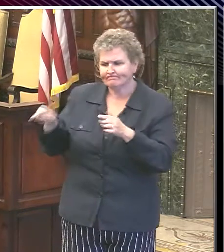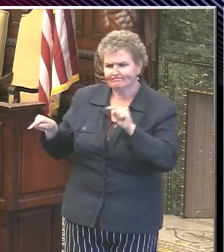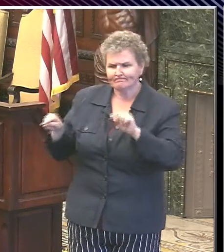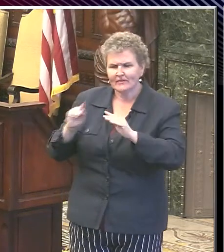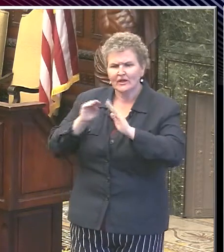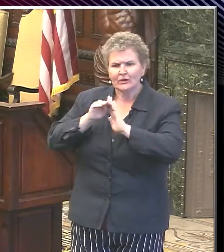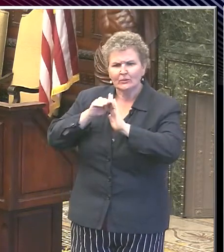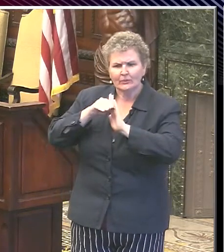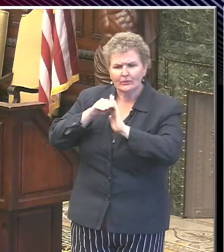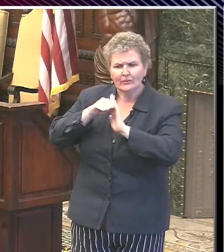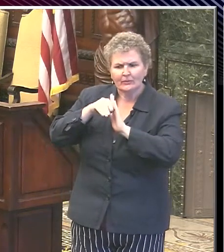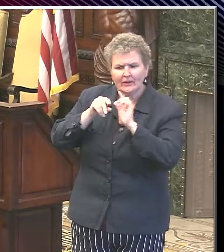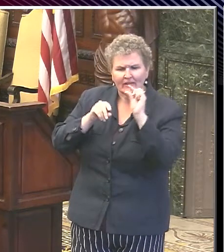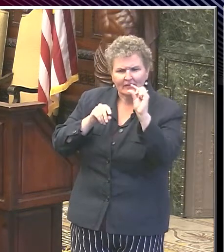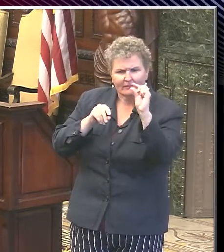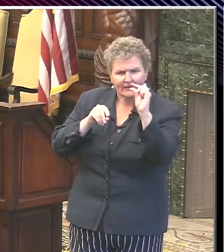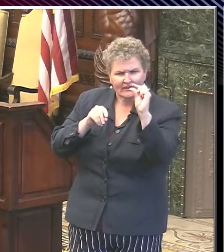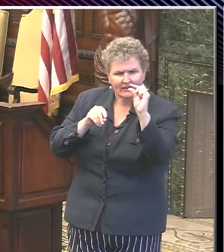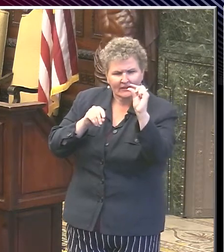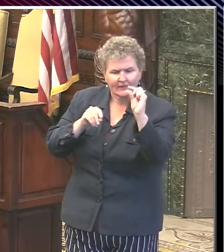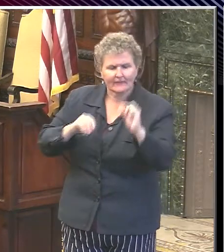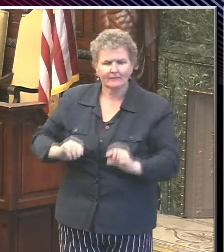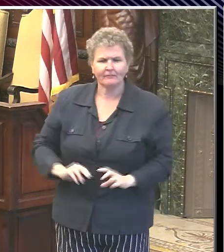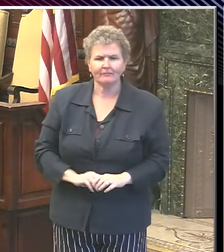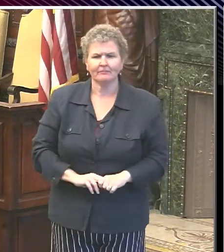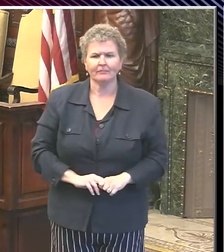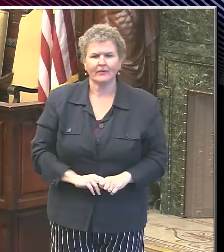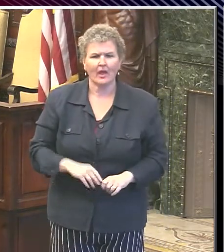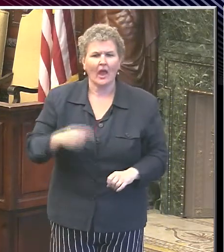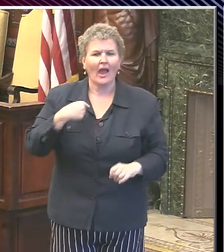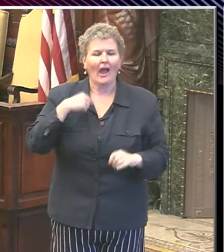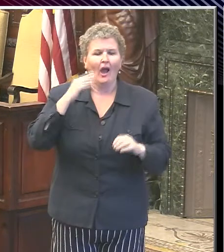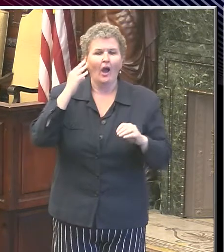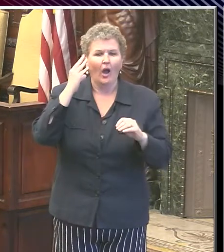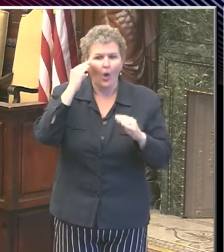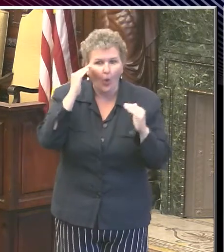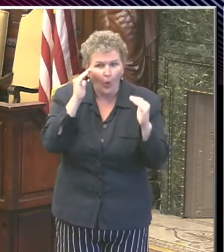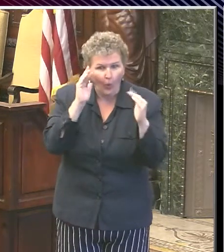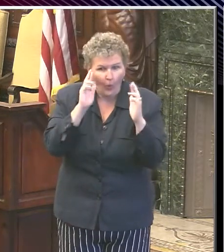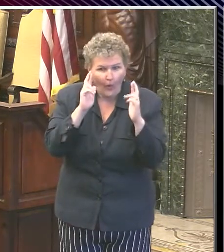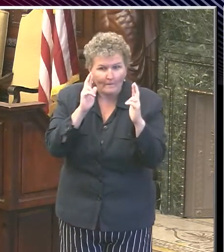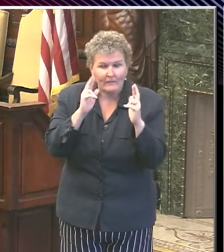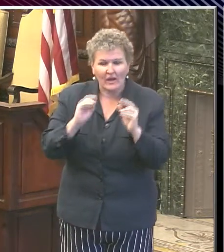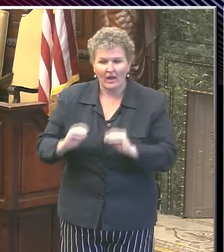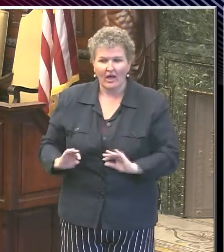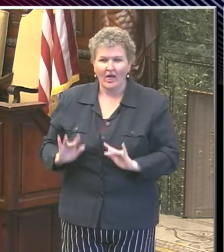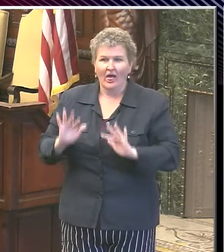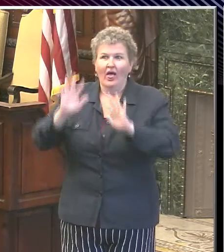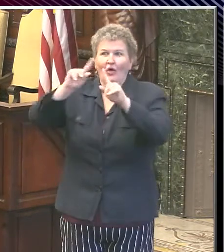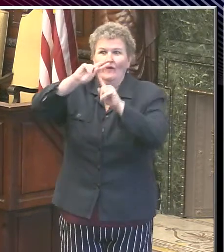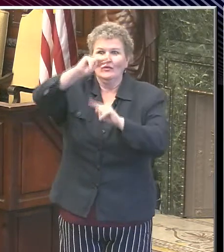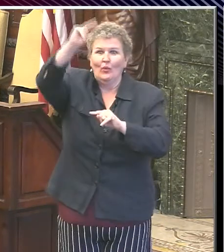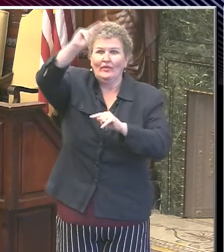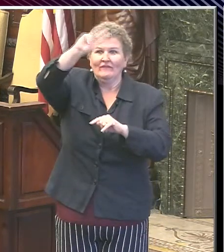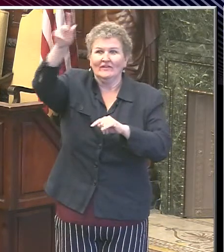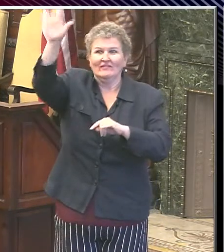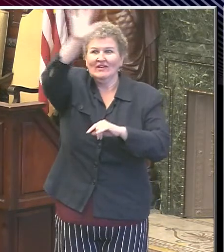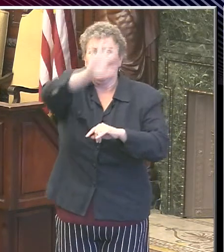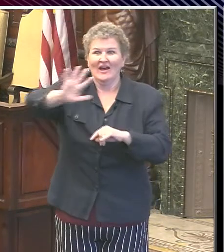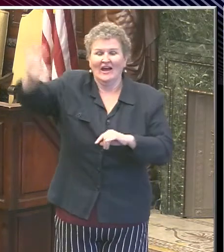I'm hopeful that that downward trend will go north in the same way the increasing trend in the past came north and have affected us.